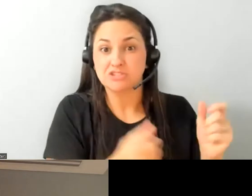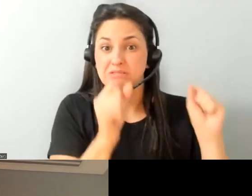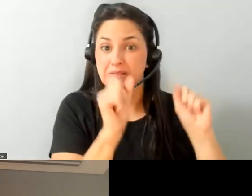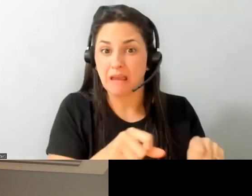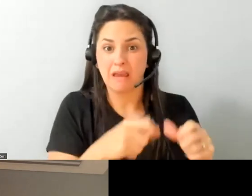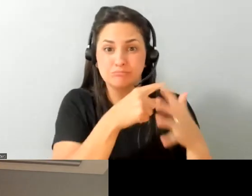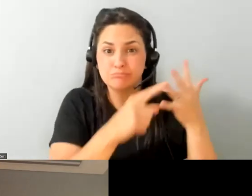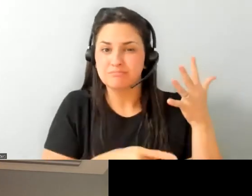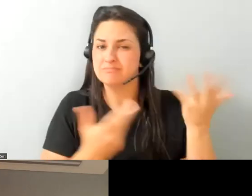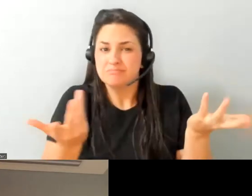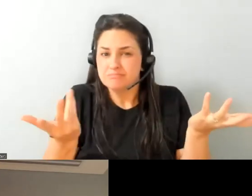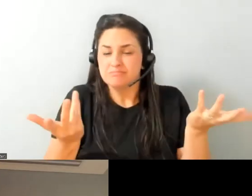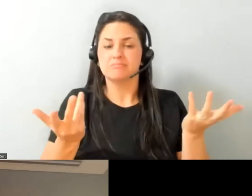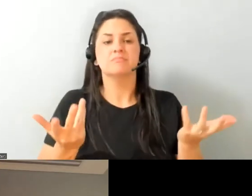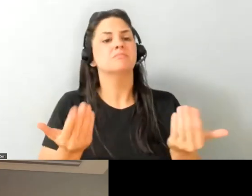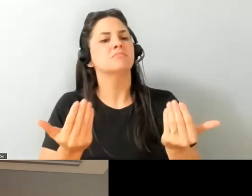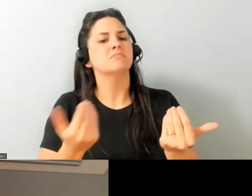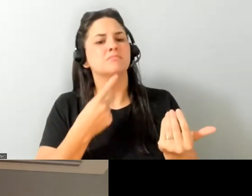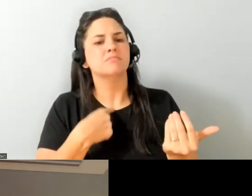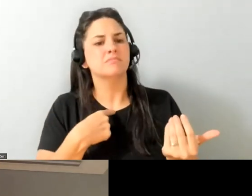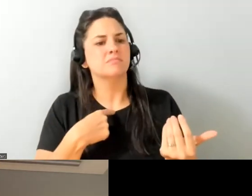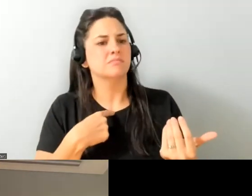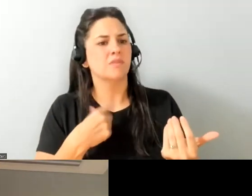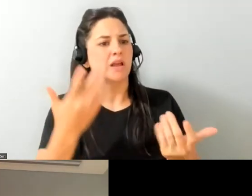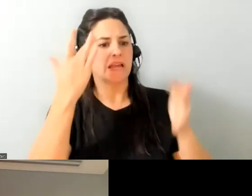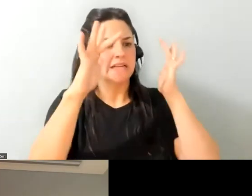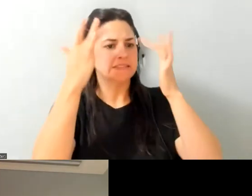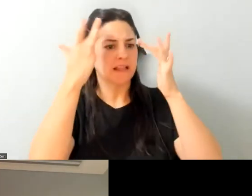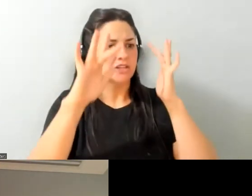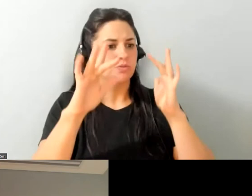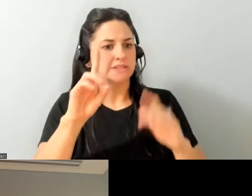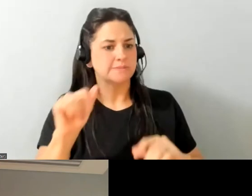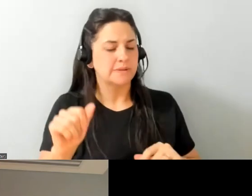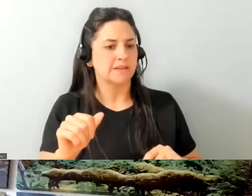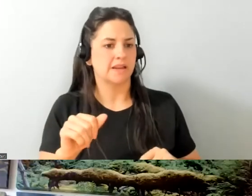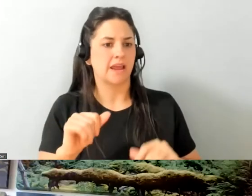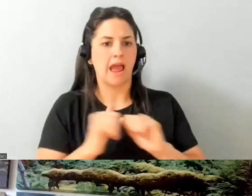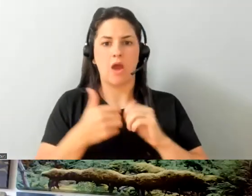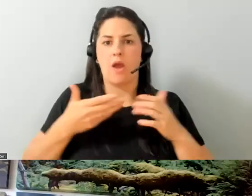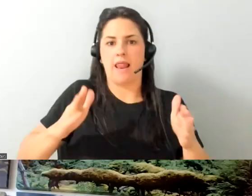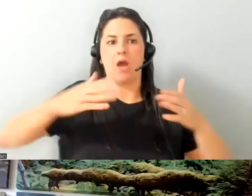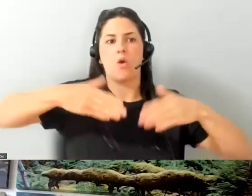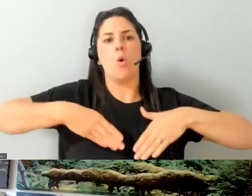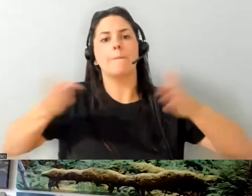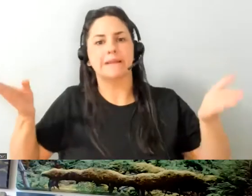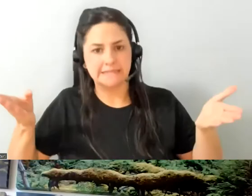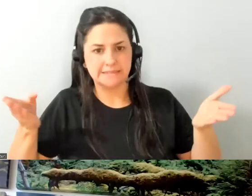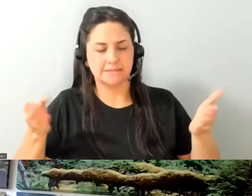um keenan do you want to just open up in terms of intellectual disability how do we get that openness in that field